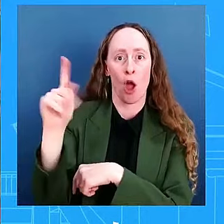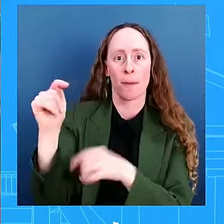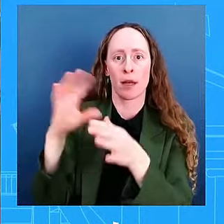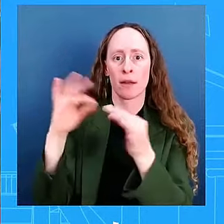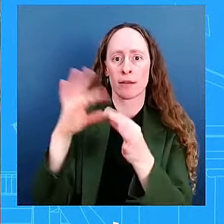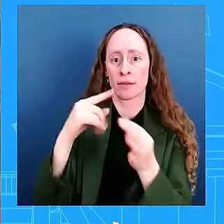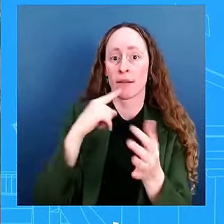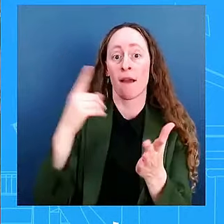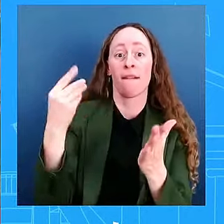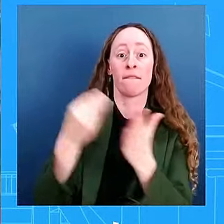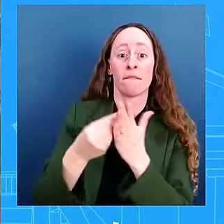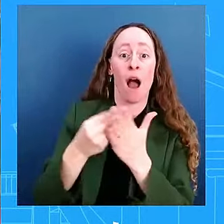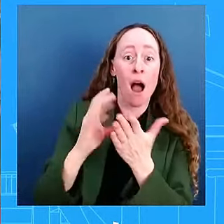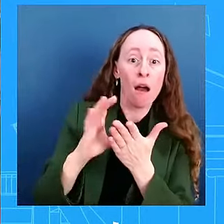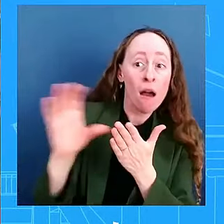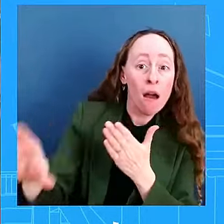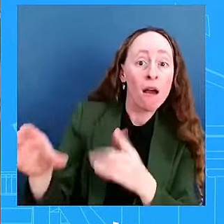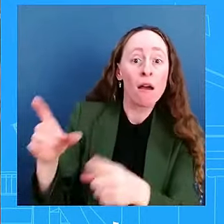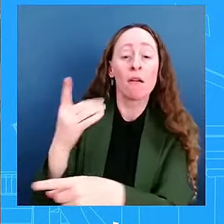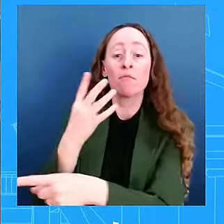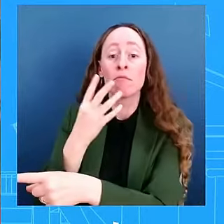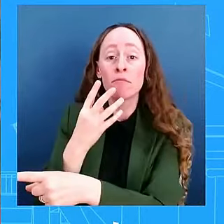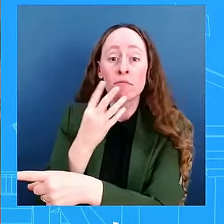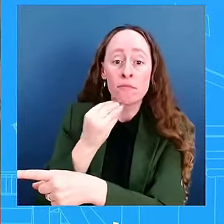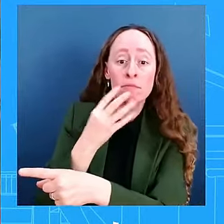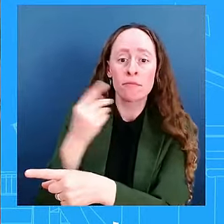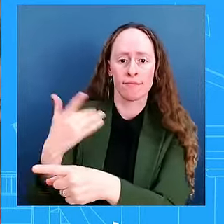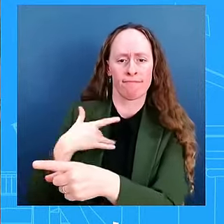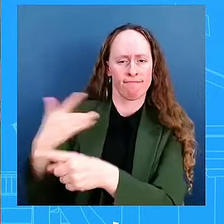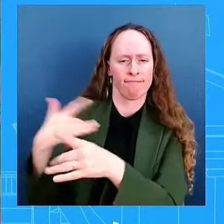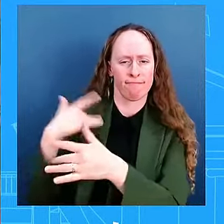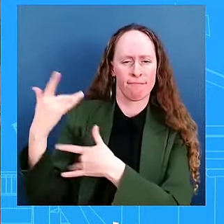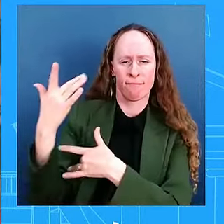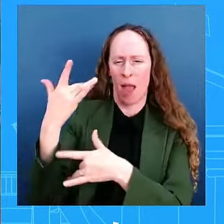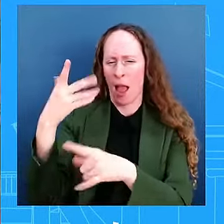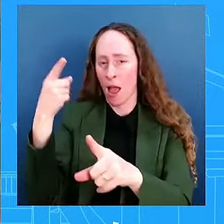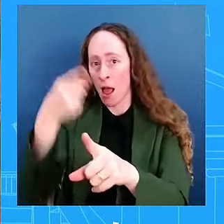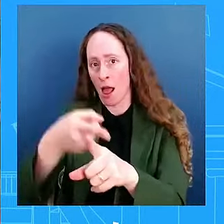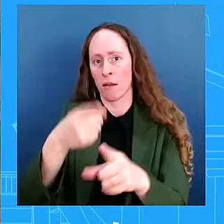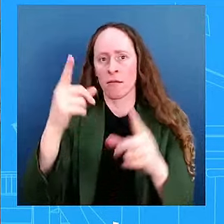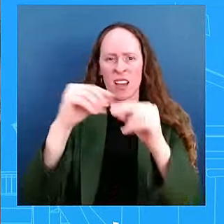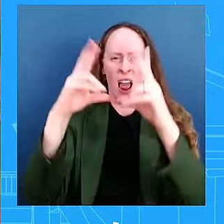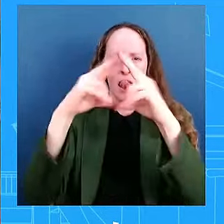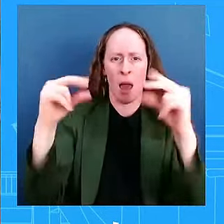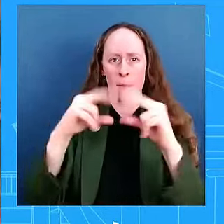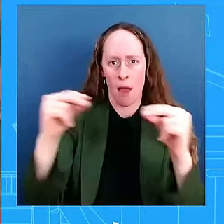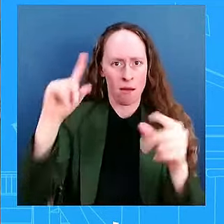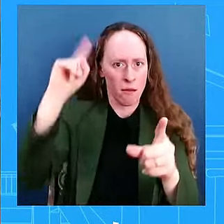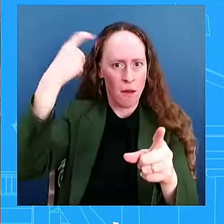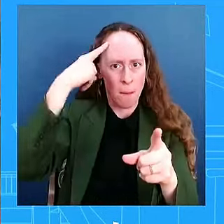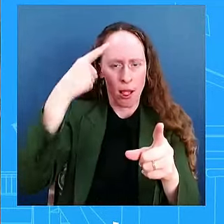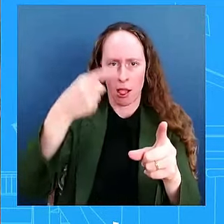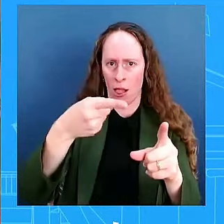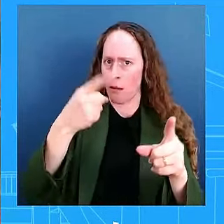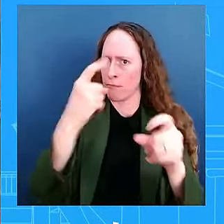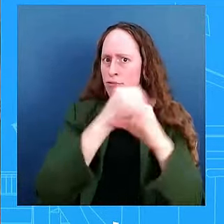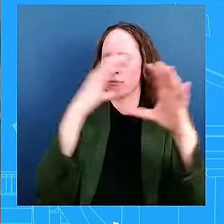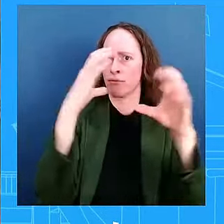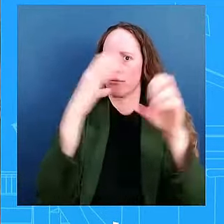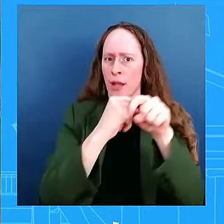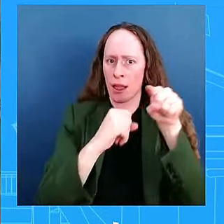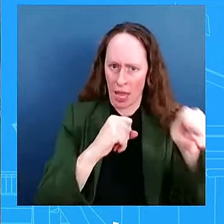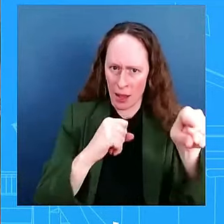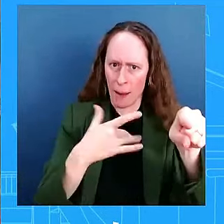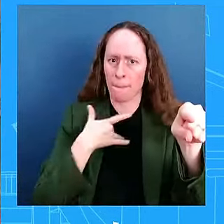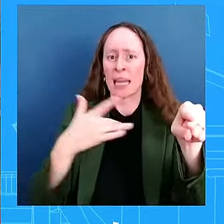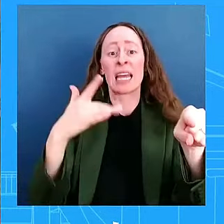as it was being carried out at the moment. Hours after that, uh, there were fresh Israeli airstrikes on, on Southern Beirut. Again, what